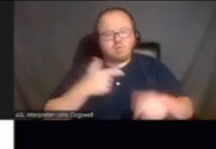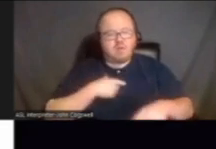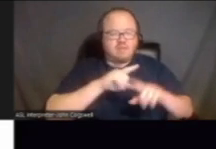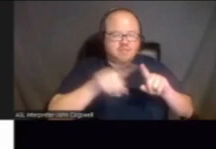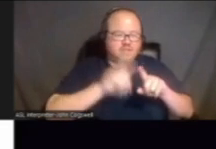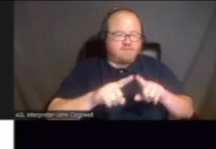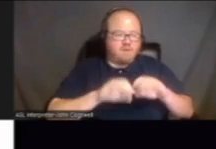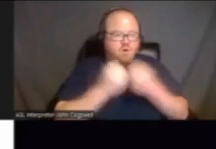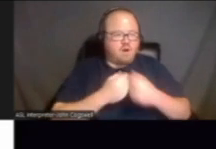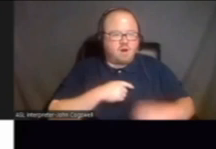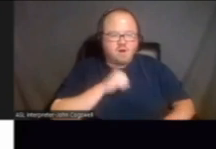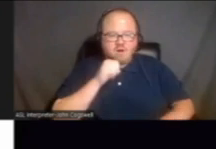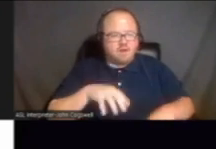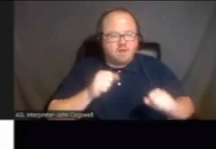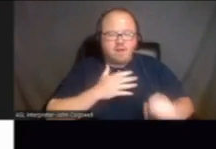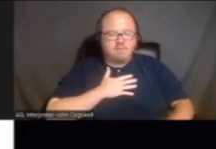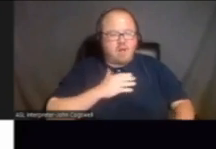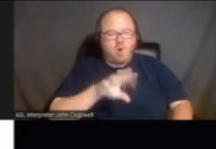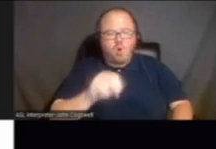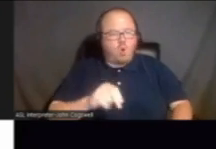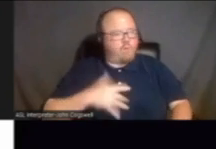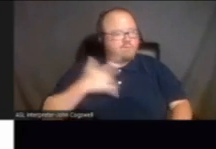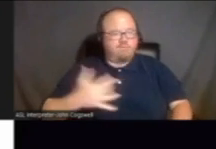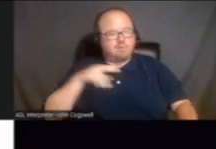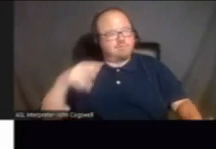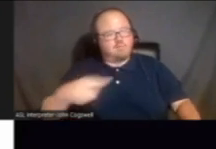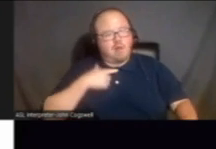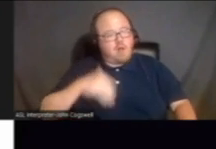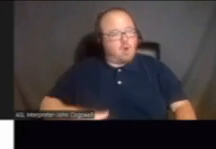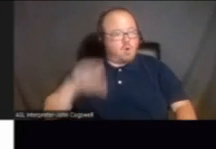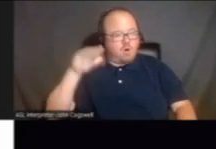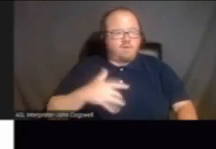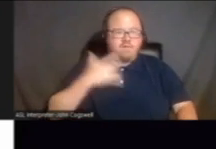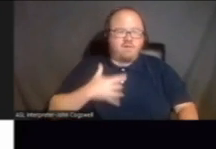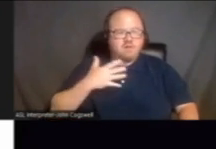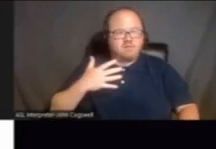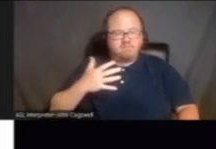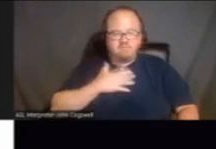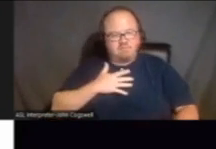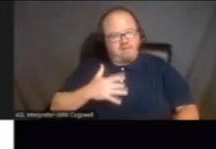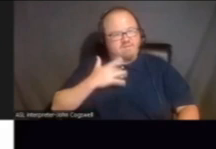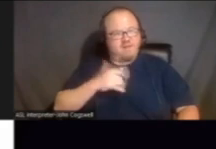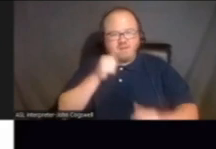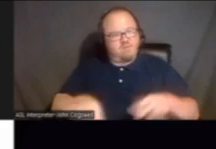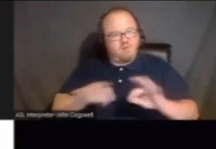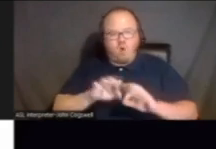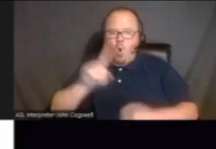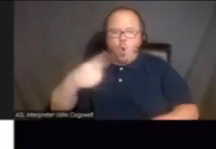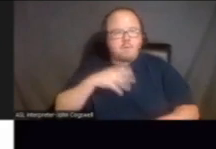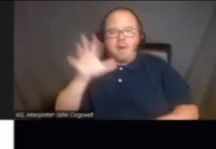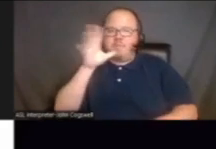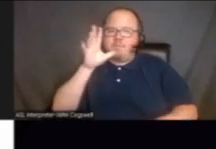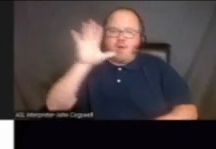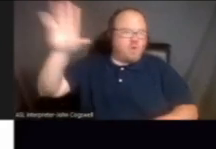not really taking my own feelings in perspective because I grew up that your feelings don't matter. Only my mother's feelings mattered.